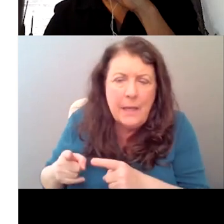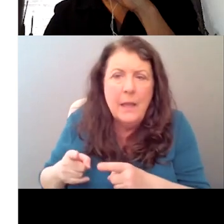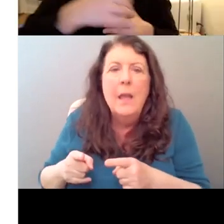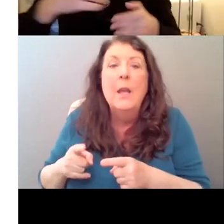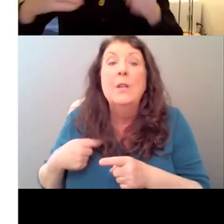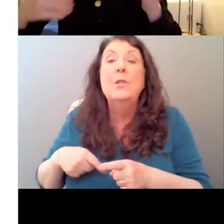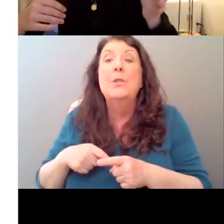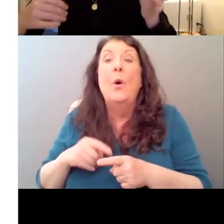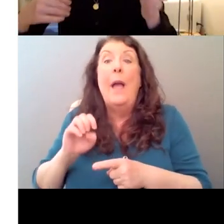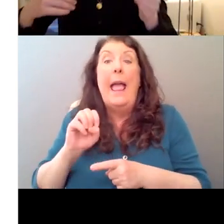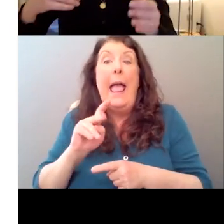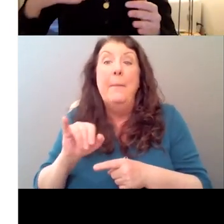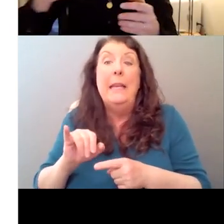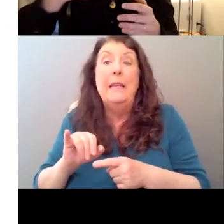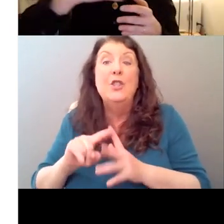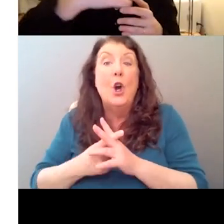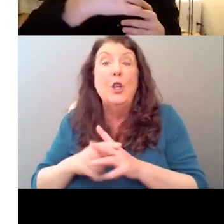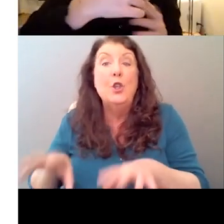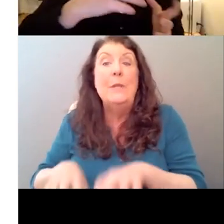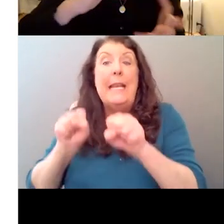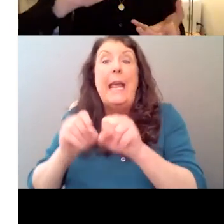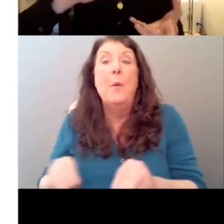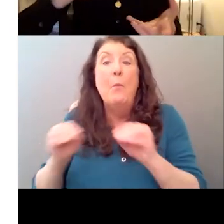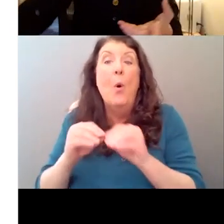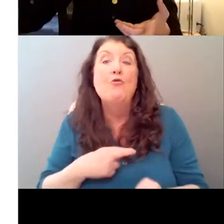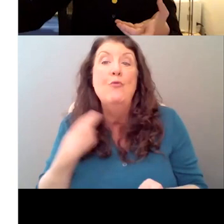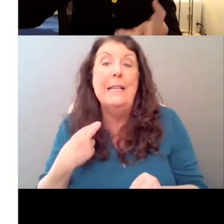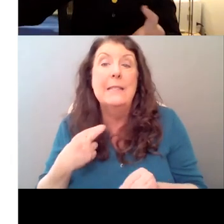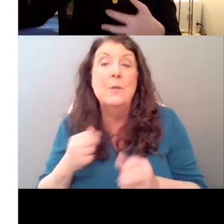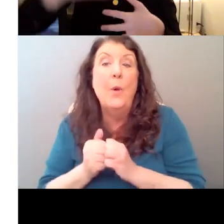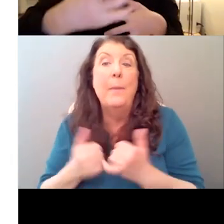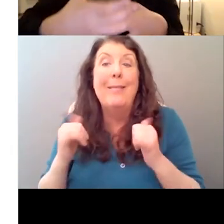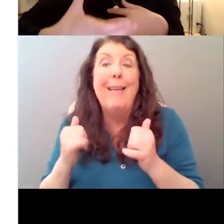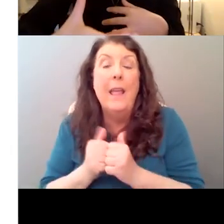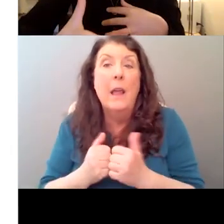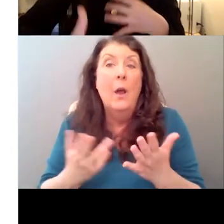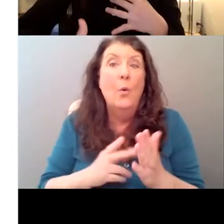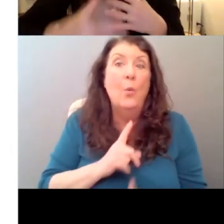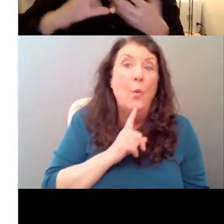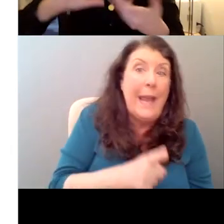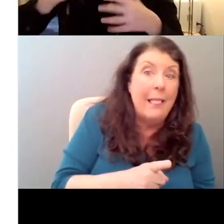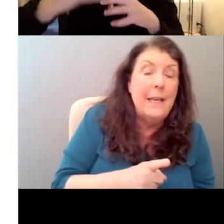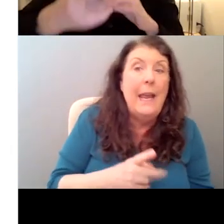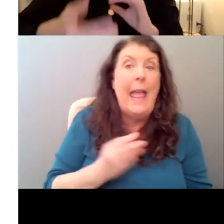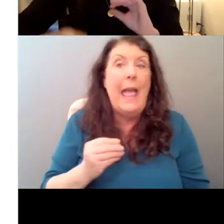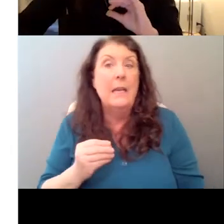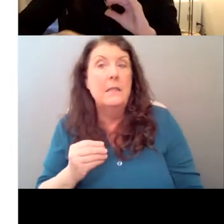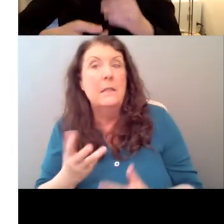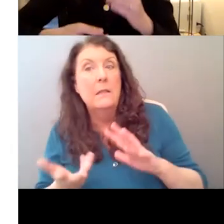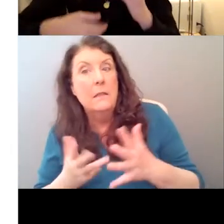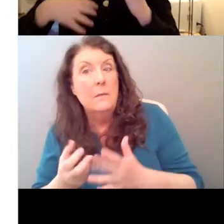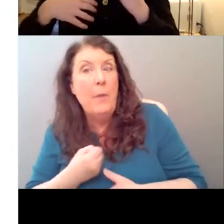what's real and what's not. And what's, what's a, what's, what's a, um, poem moment, what's a poetry